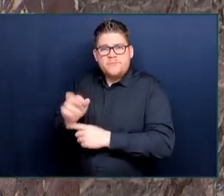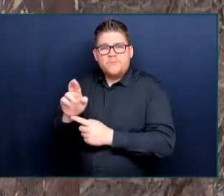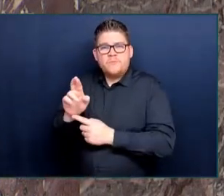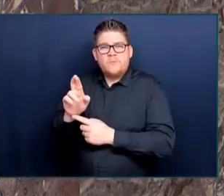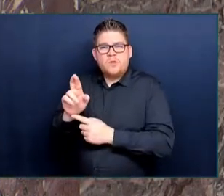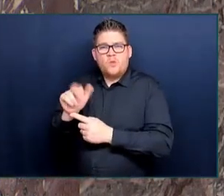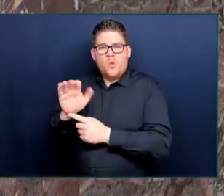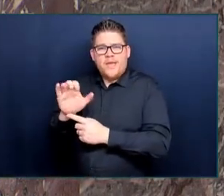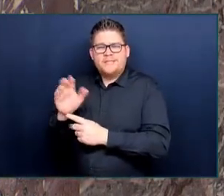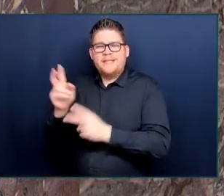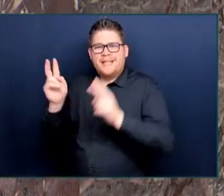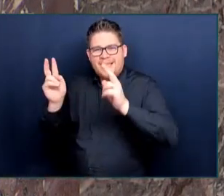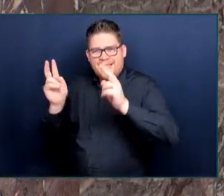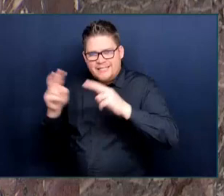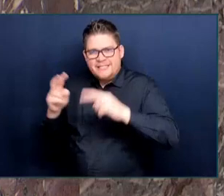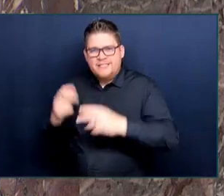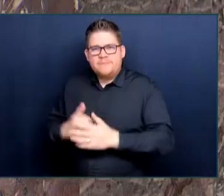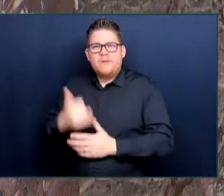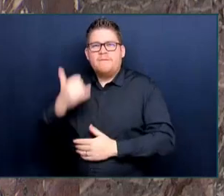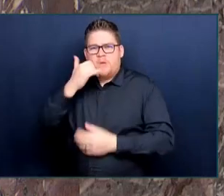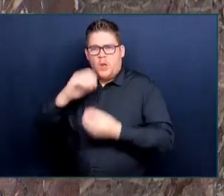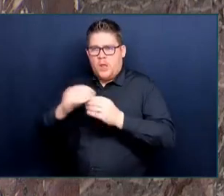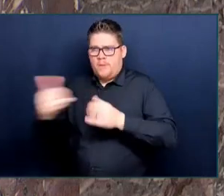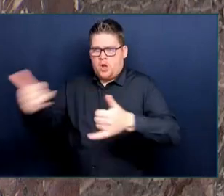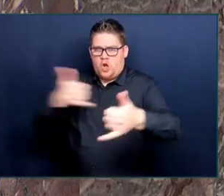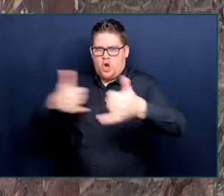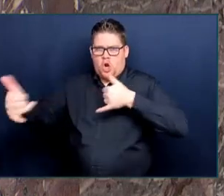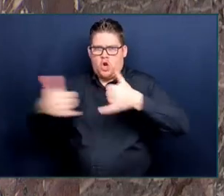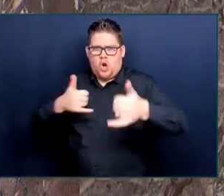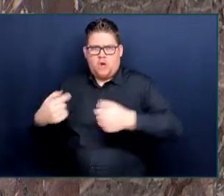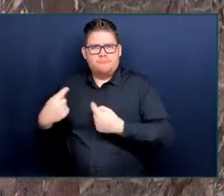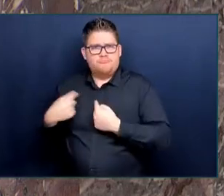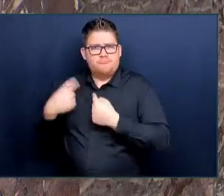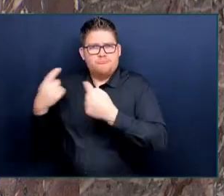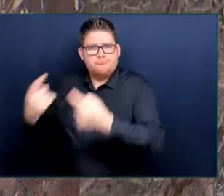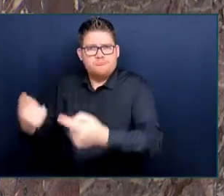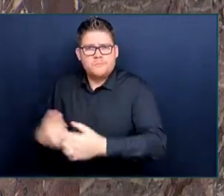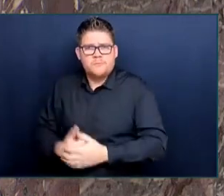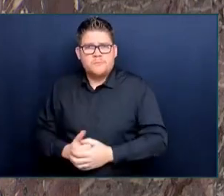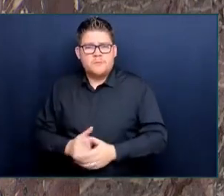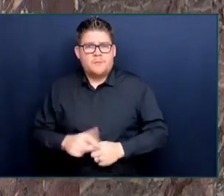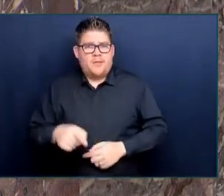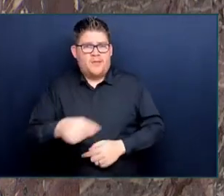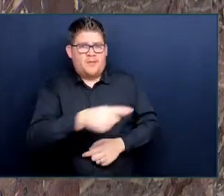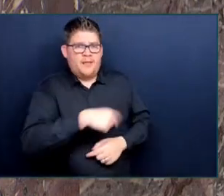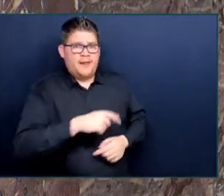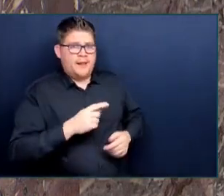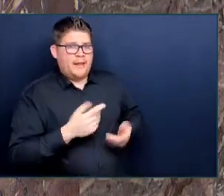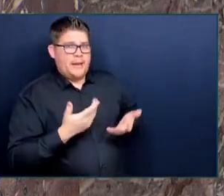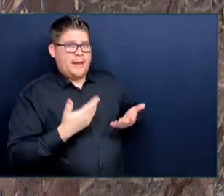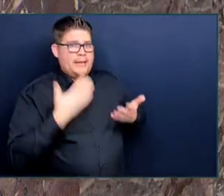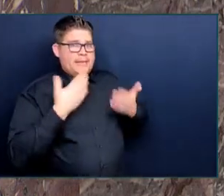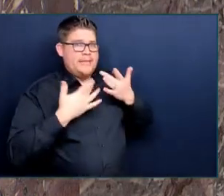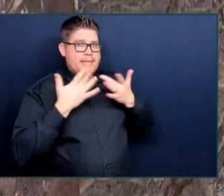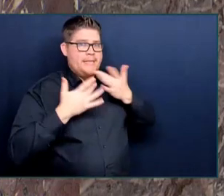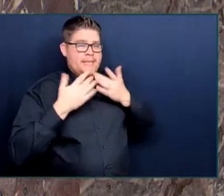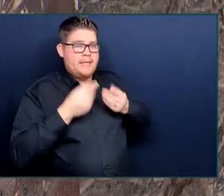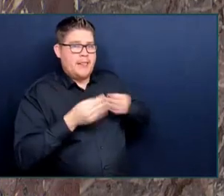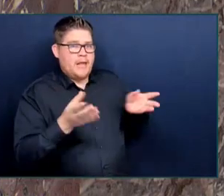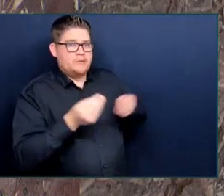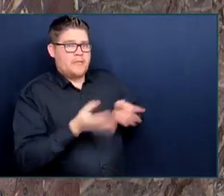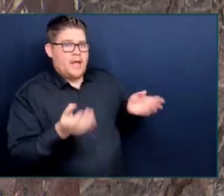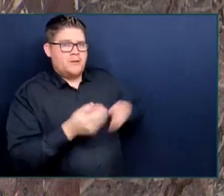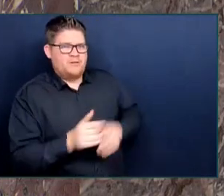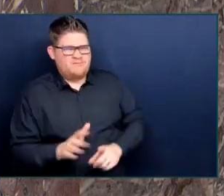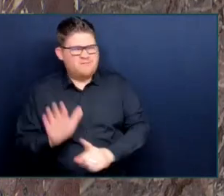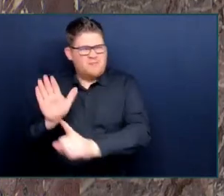government has only made empty announcements for years. As typical of NDP, they failed to do